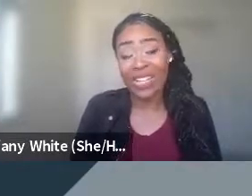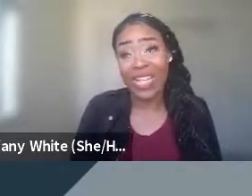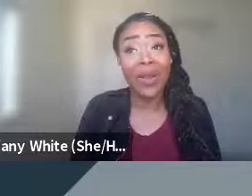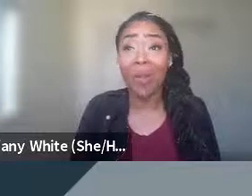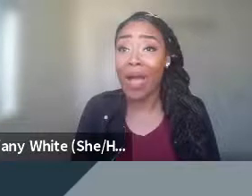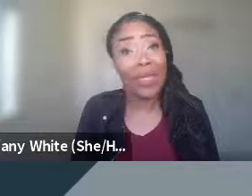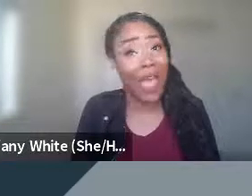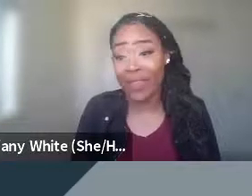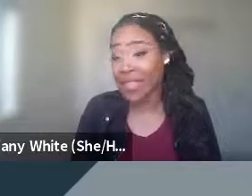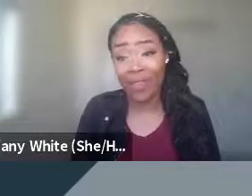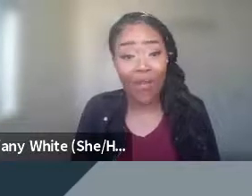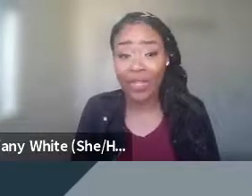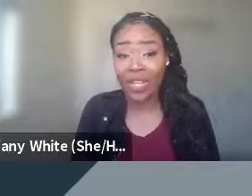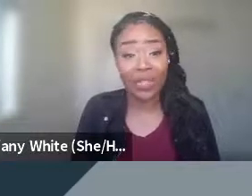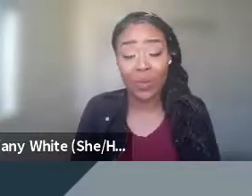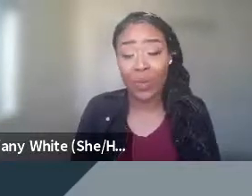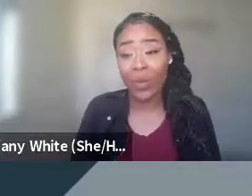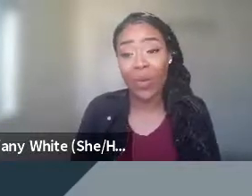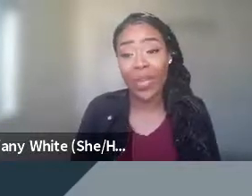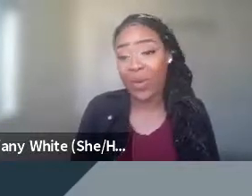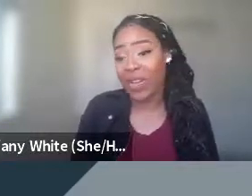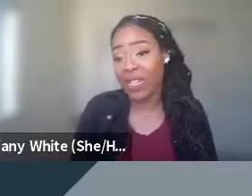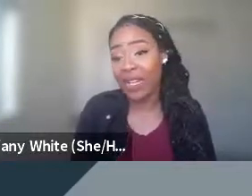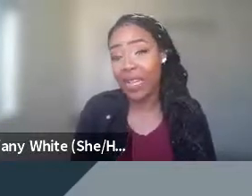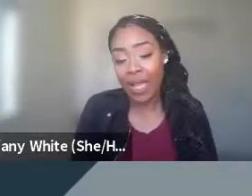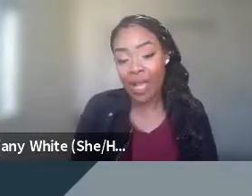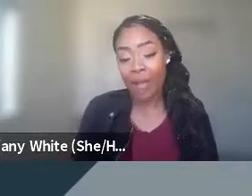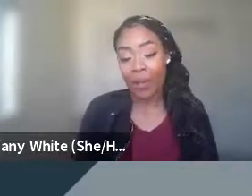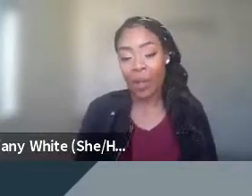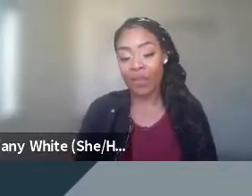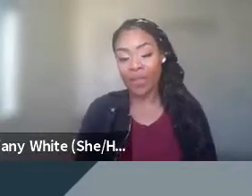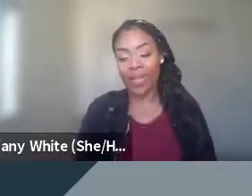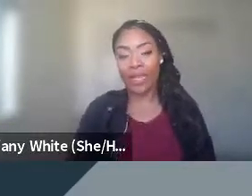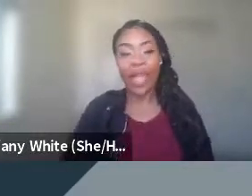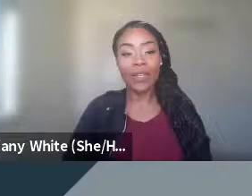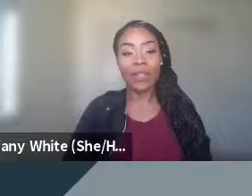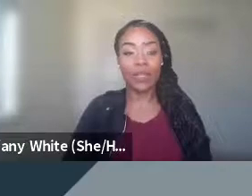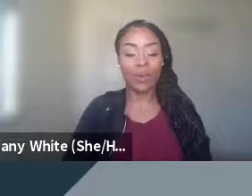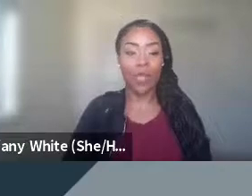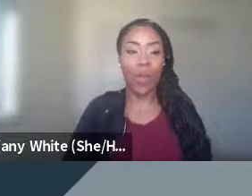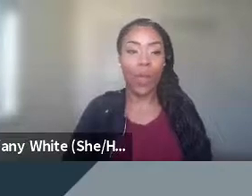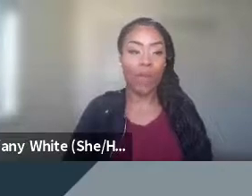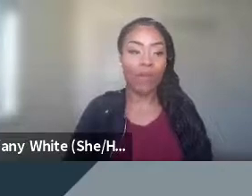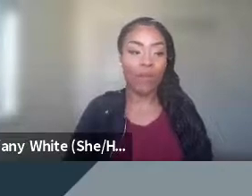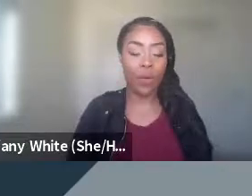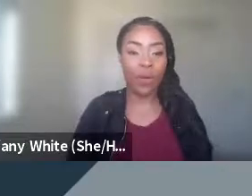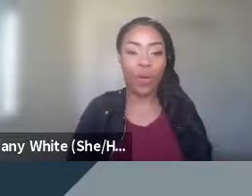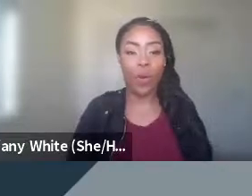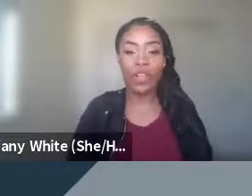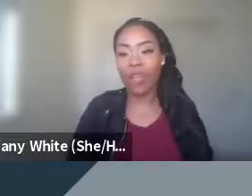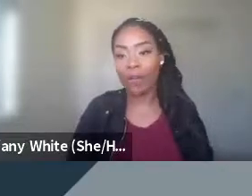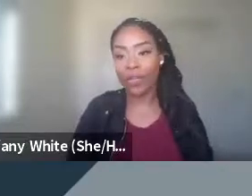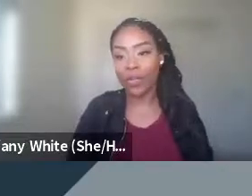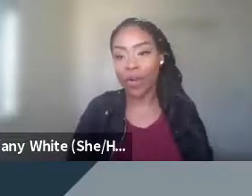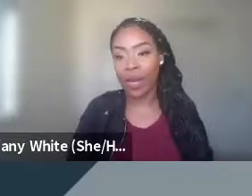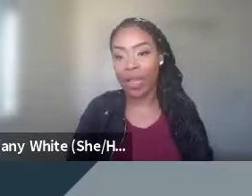conversations, I don't mind them having side conversations. When we were going in person, one of the things that I had to just make aware of for the